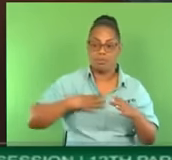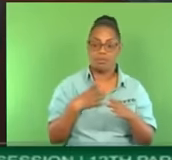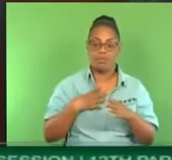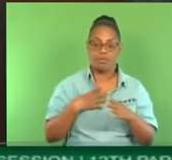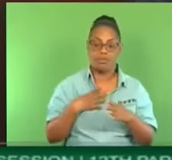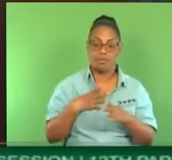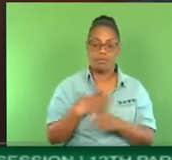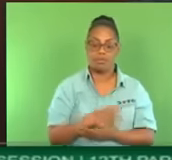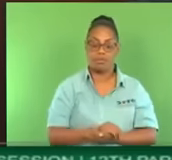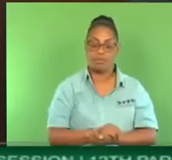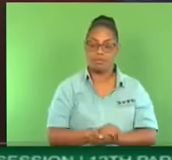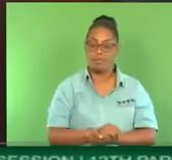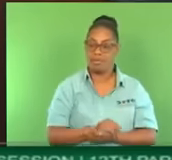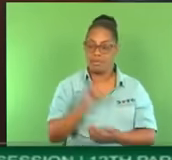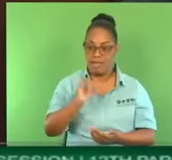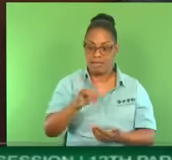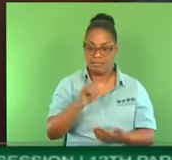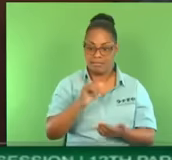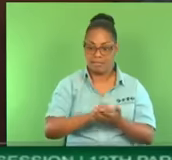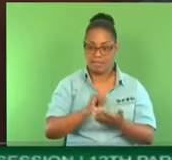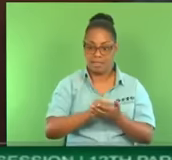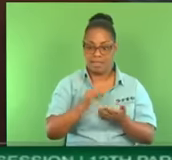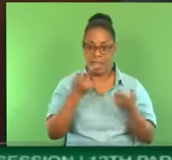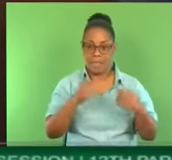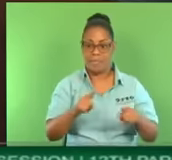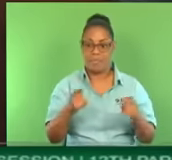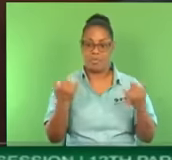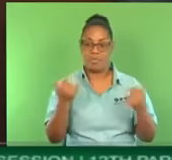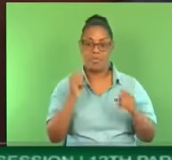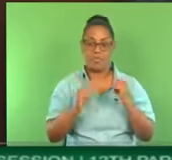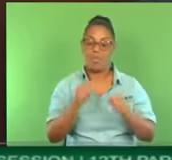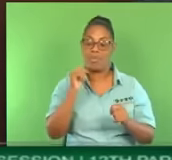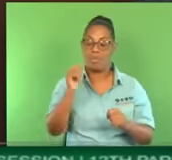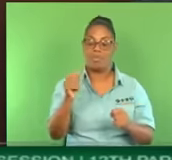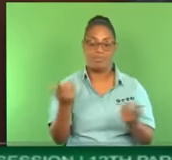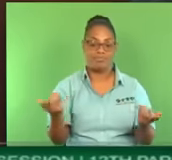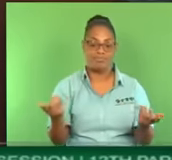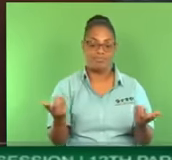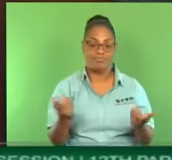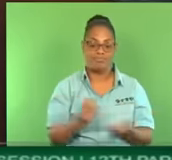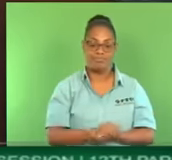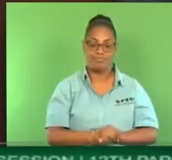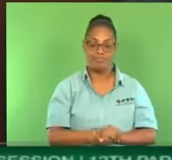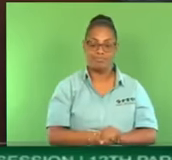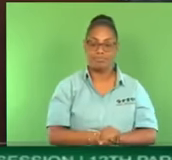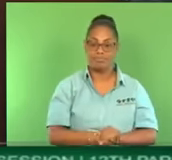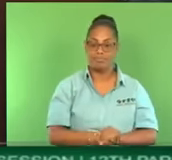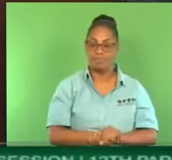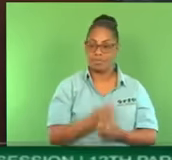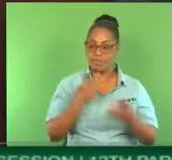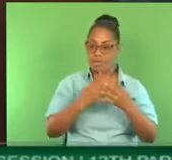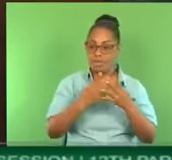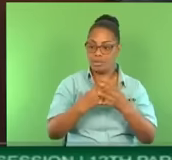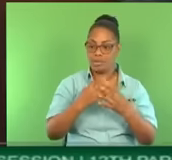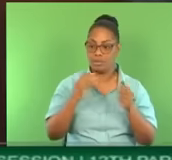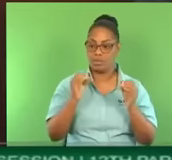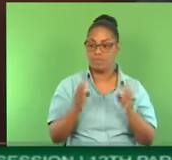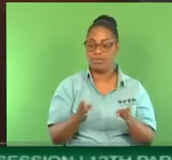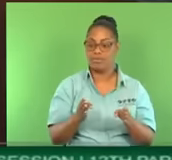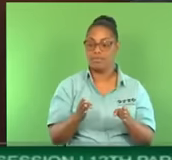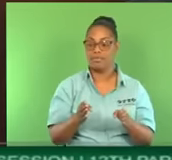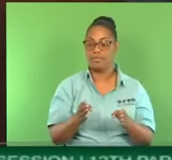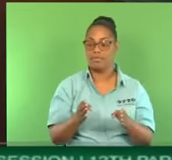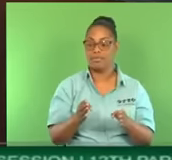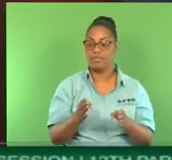this country has reached, Madam Speaker. We have heard from the prison officers suggesting that it is a matter of